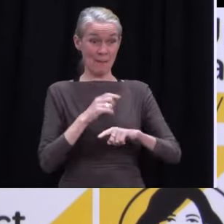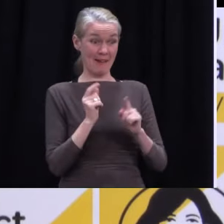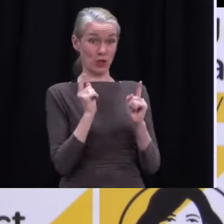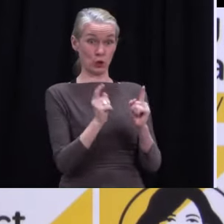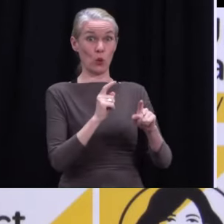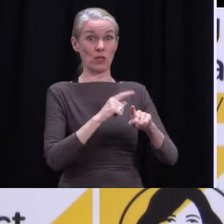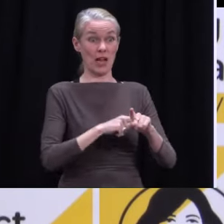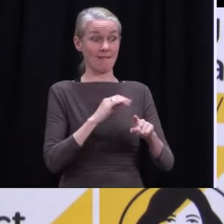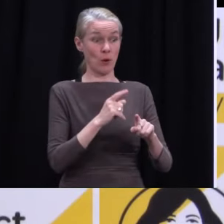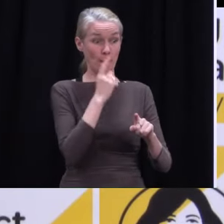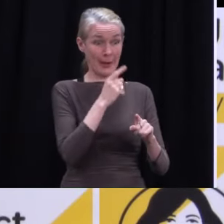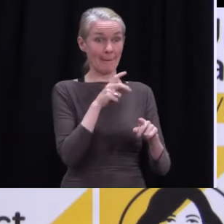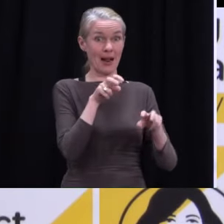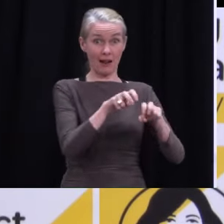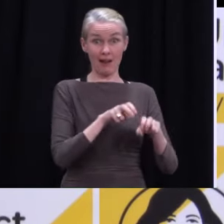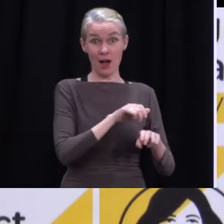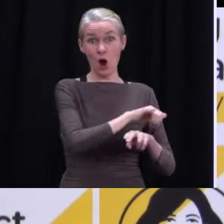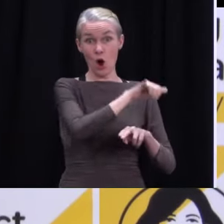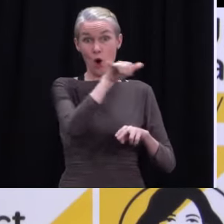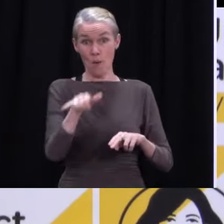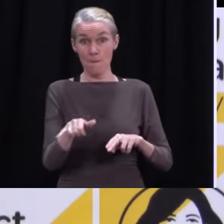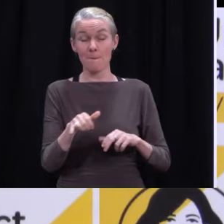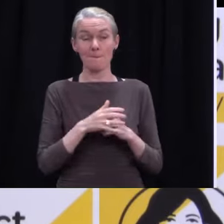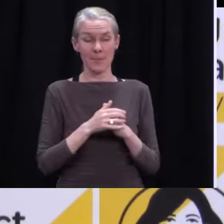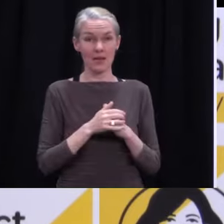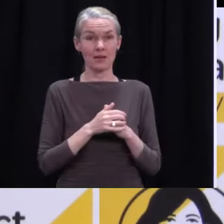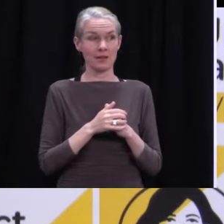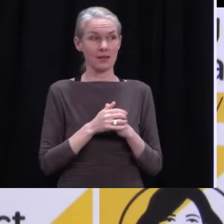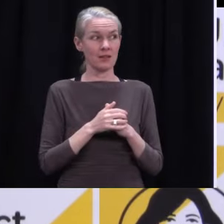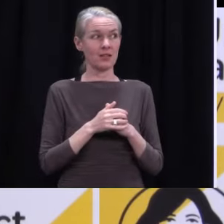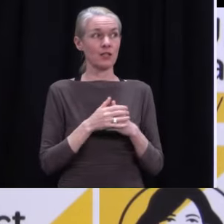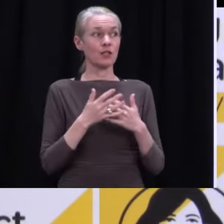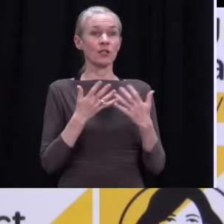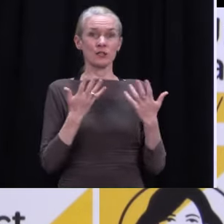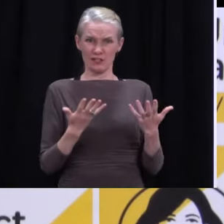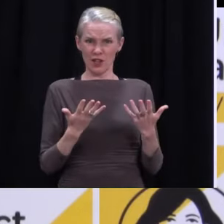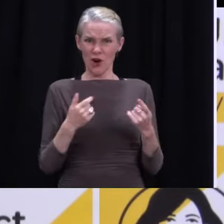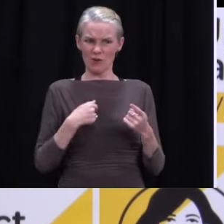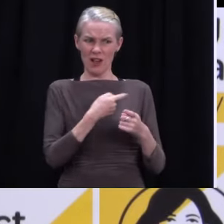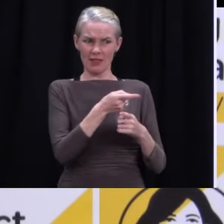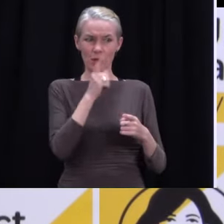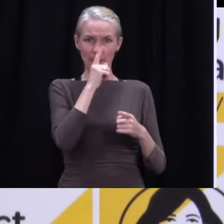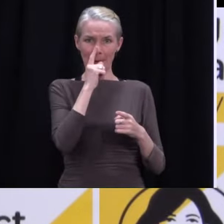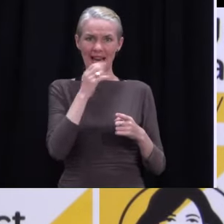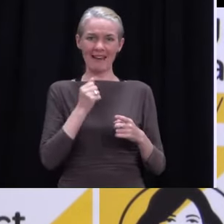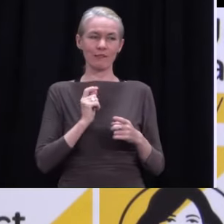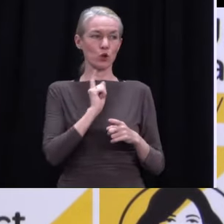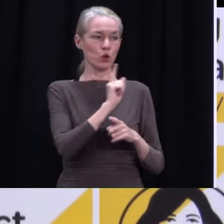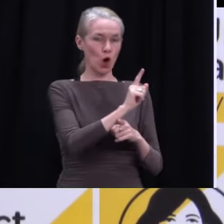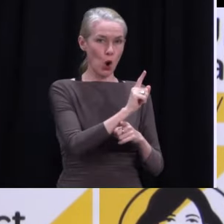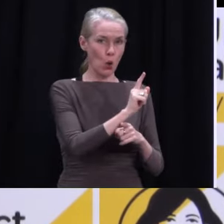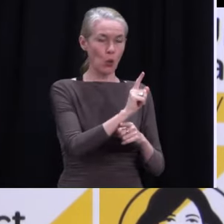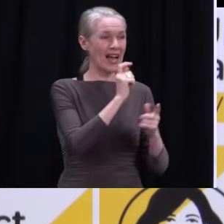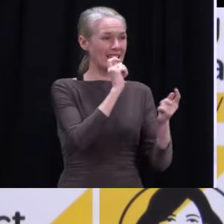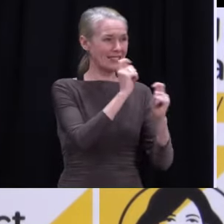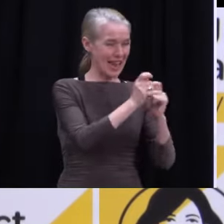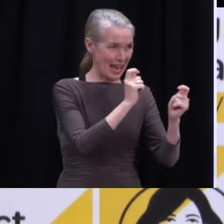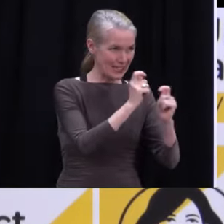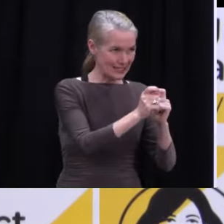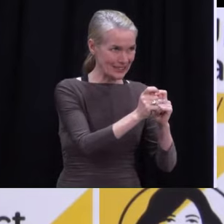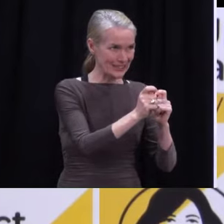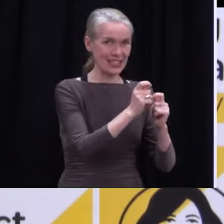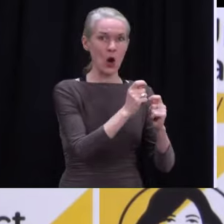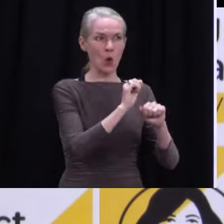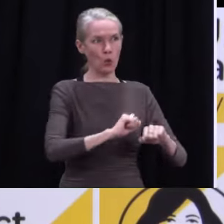view of our public health. Yes, but they would have to have got out, got the test, and they were trying to book whatever flight became available. But